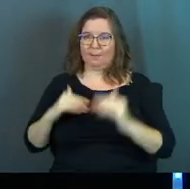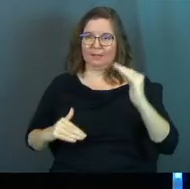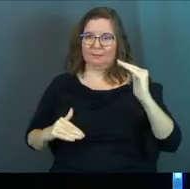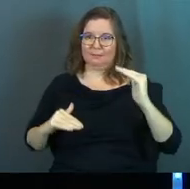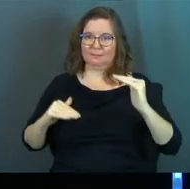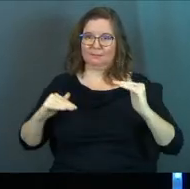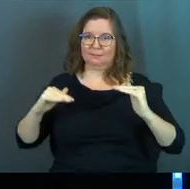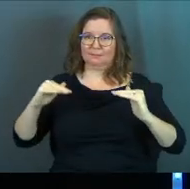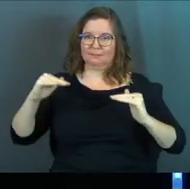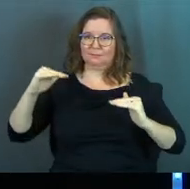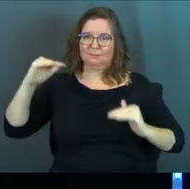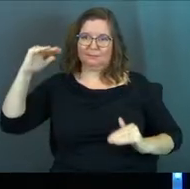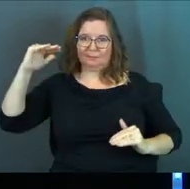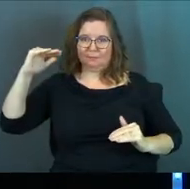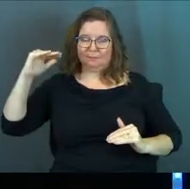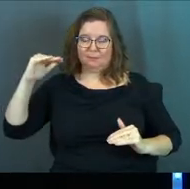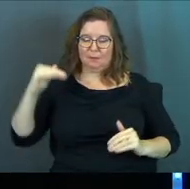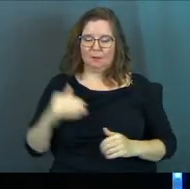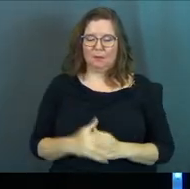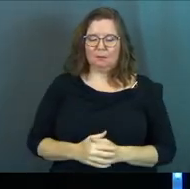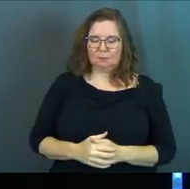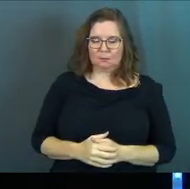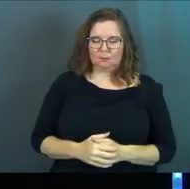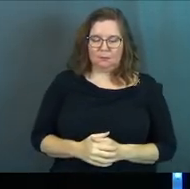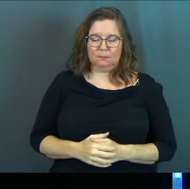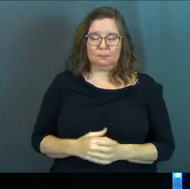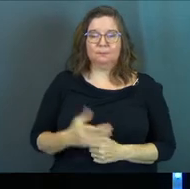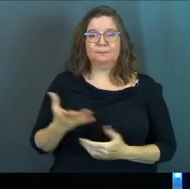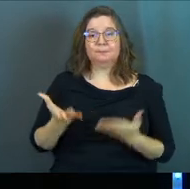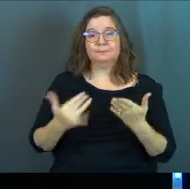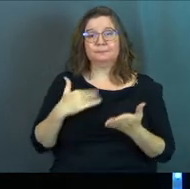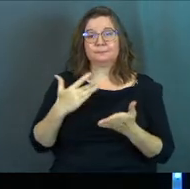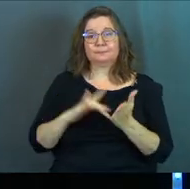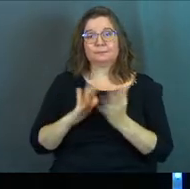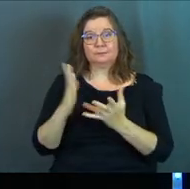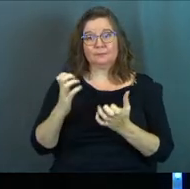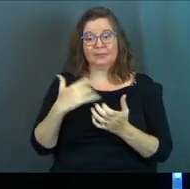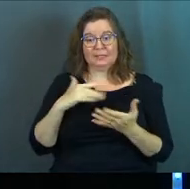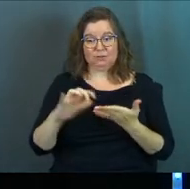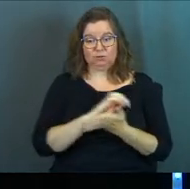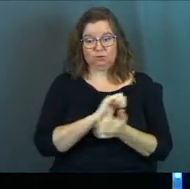Maybe that's part of what he's been after all along, is a destruction of our pride.